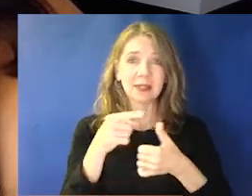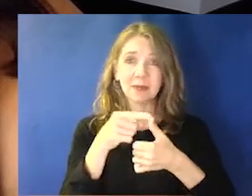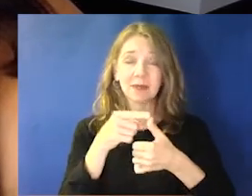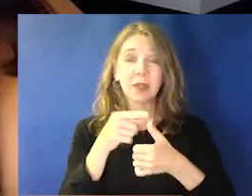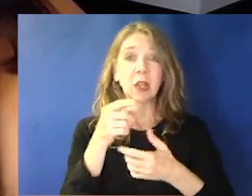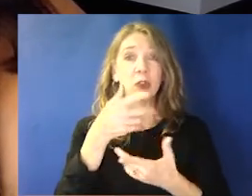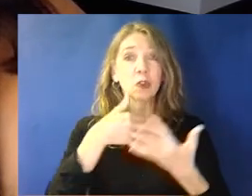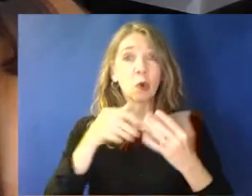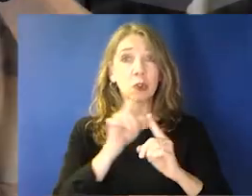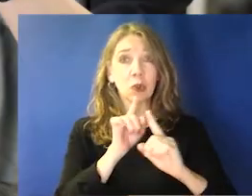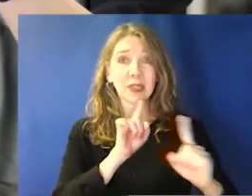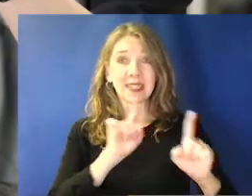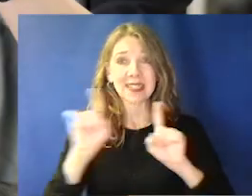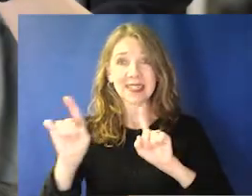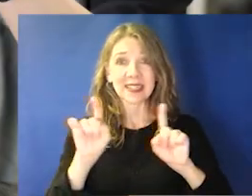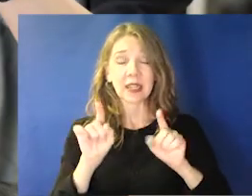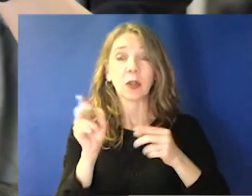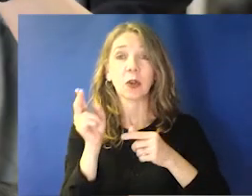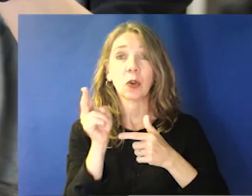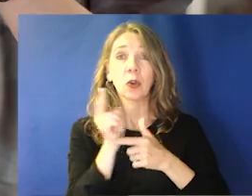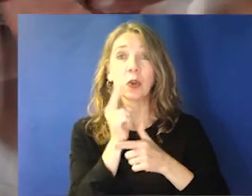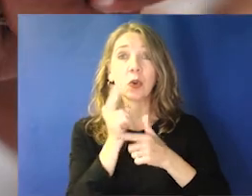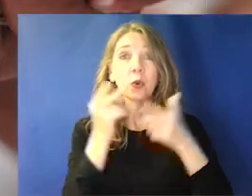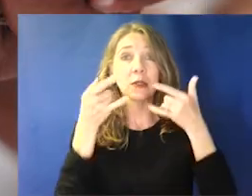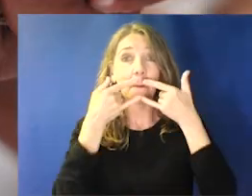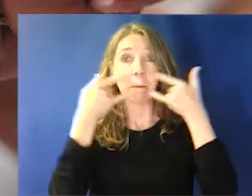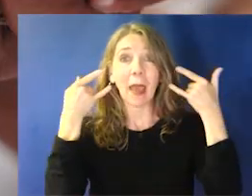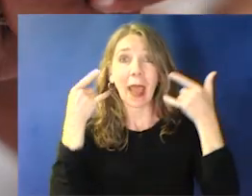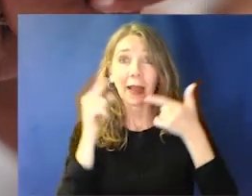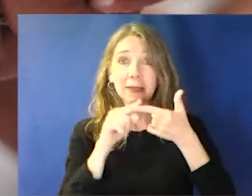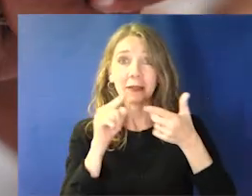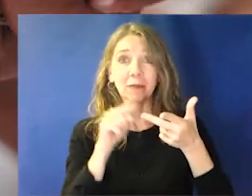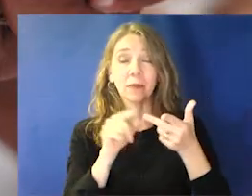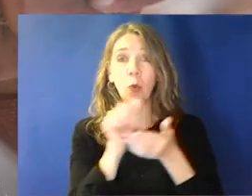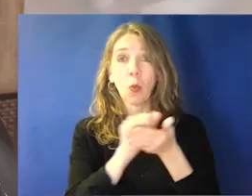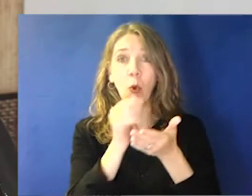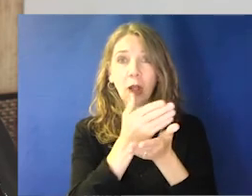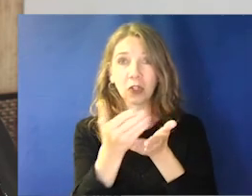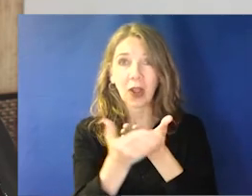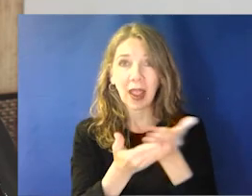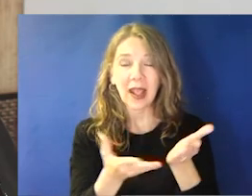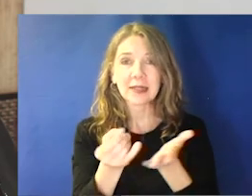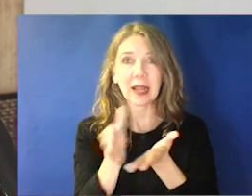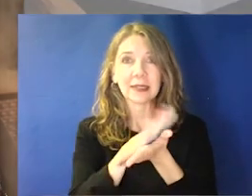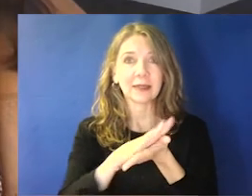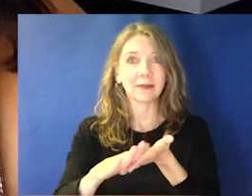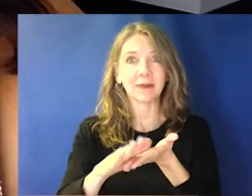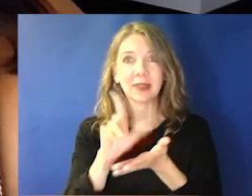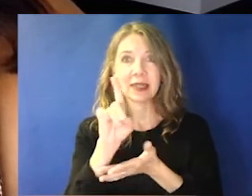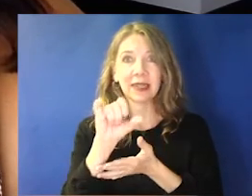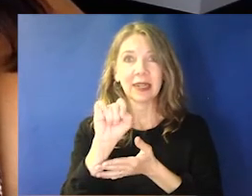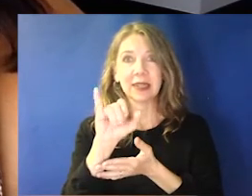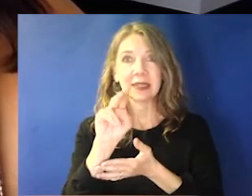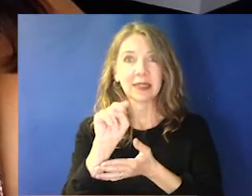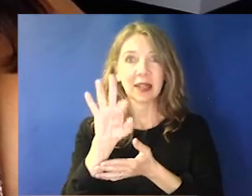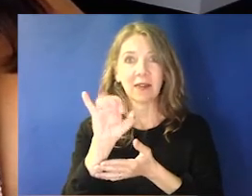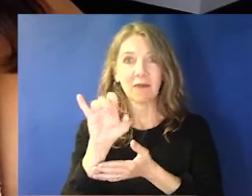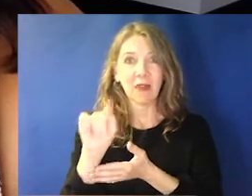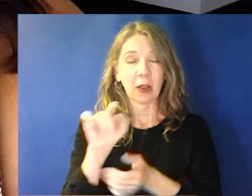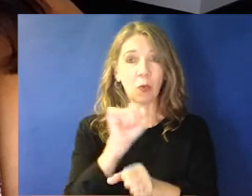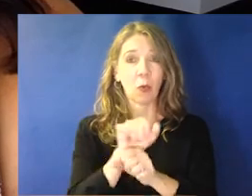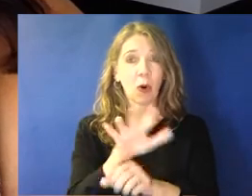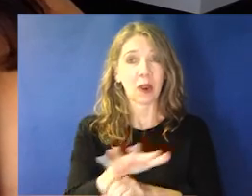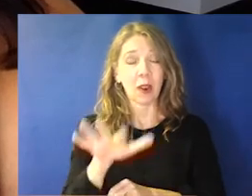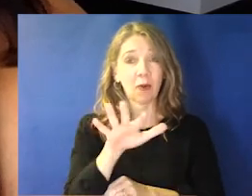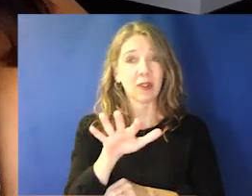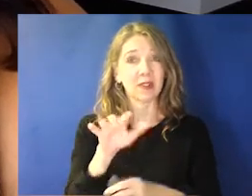distancing, wear your mask, wash your hands, and disinfect work areas. This will help to keep us all